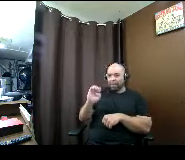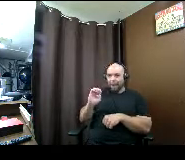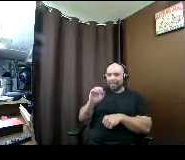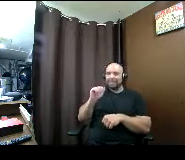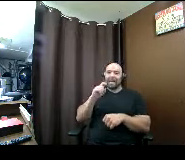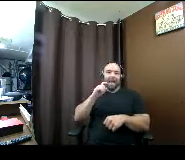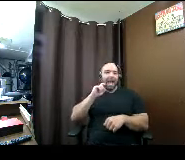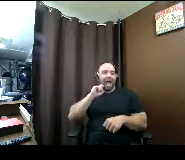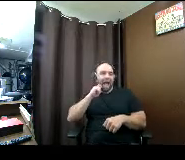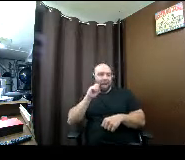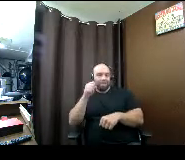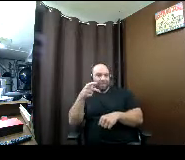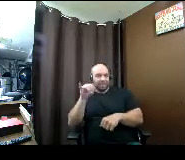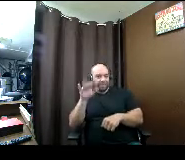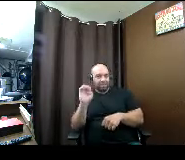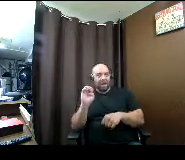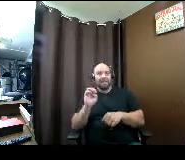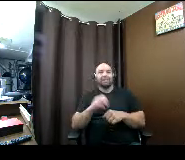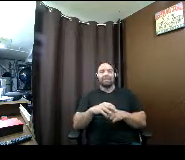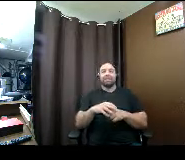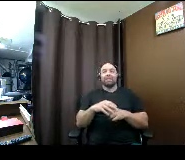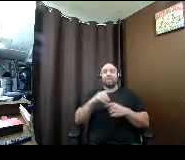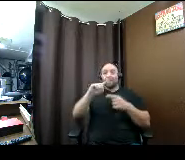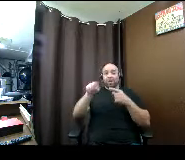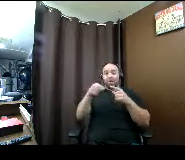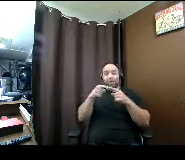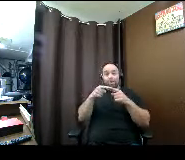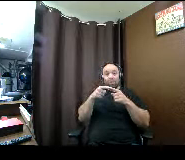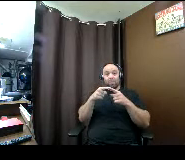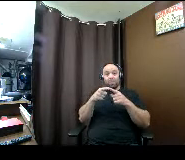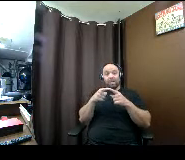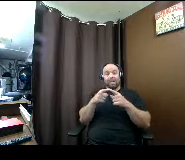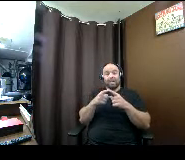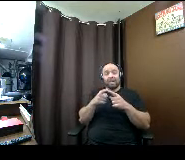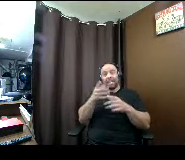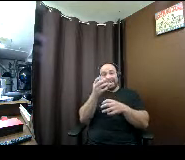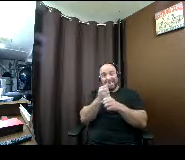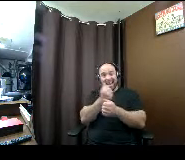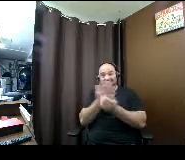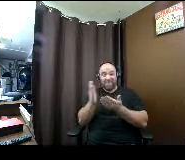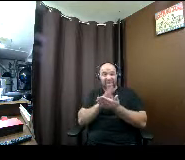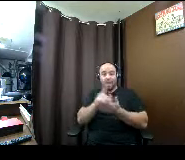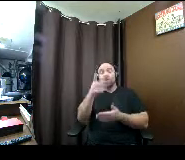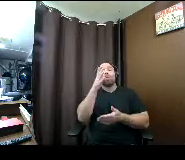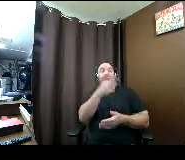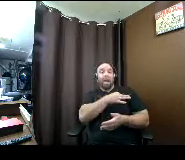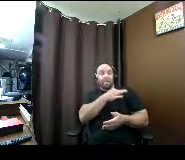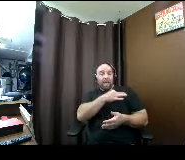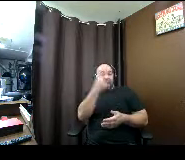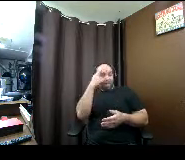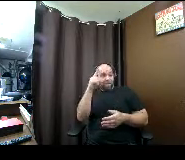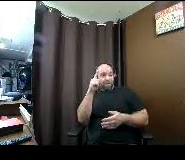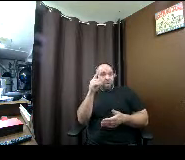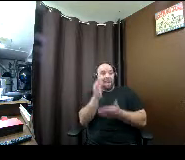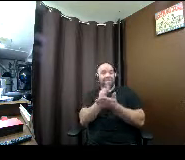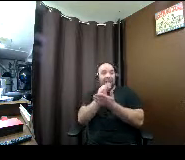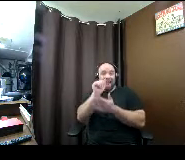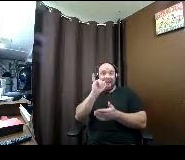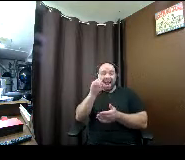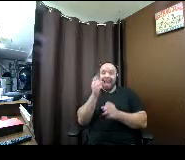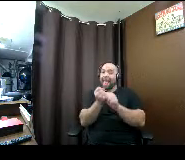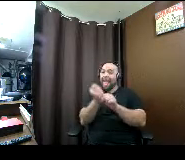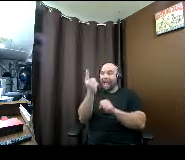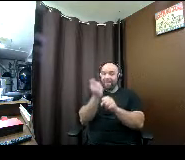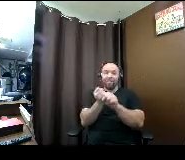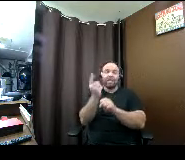october whenever things get pumpkin spice and everything nice out there you are going to apply for financial aid every year that you go to school so